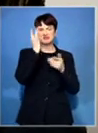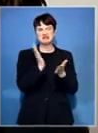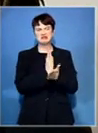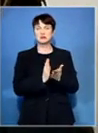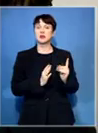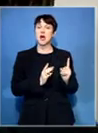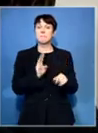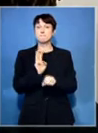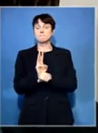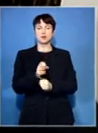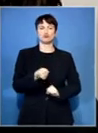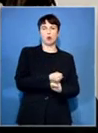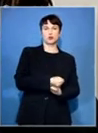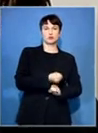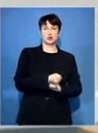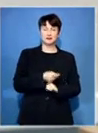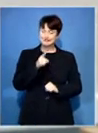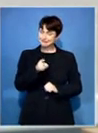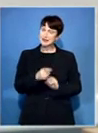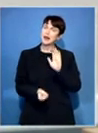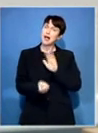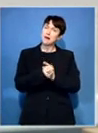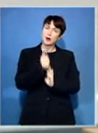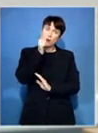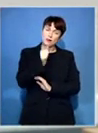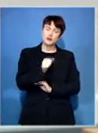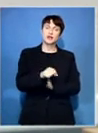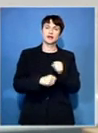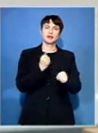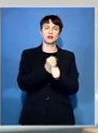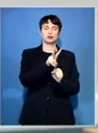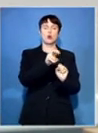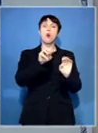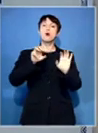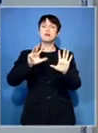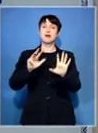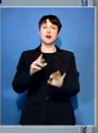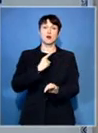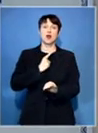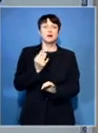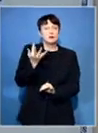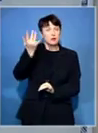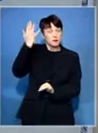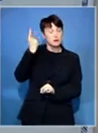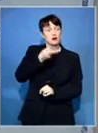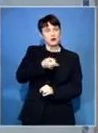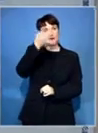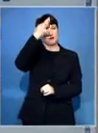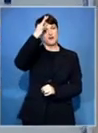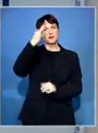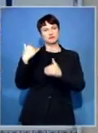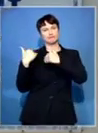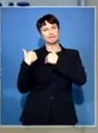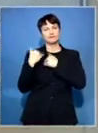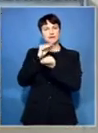support of her mother. The charges date back to 2009 when she worked as the coordinator of the Early Childhood Development Program